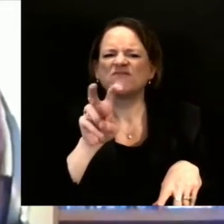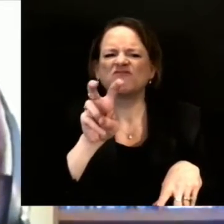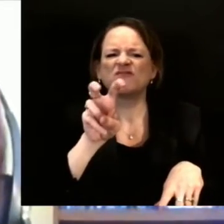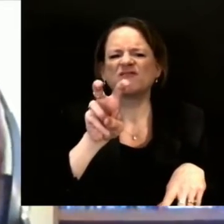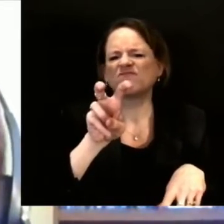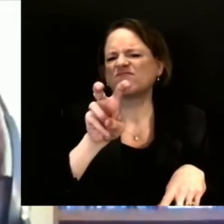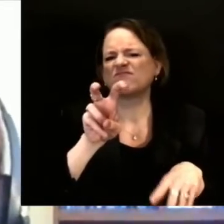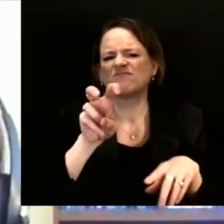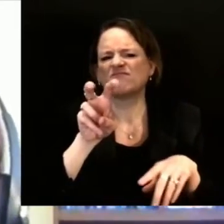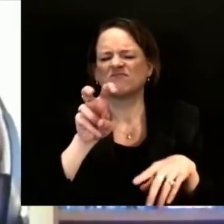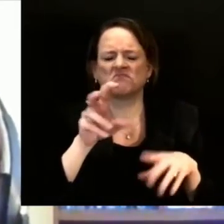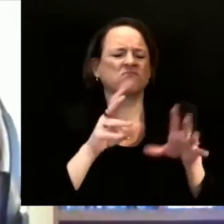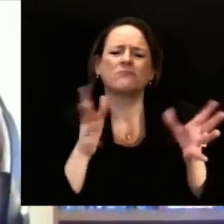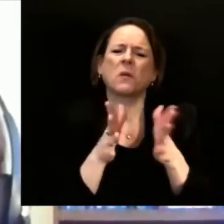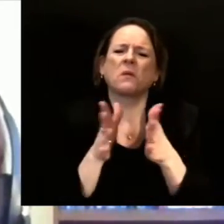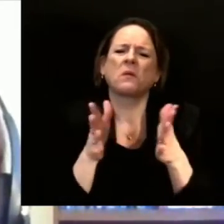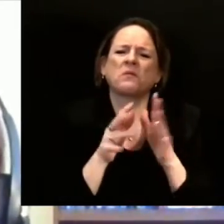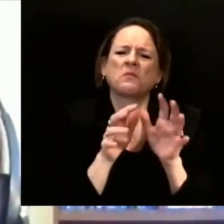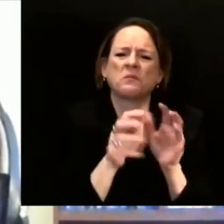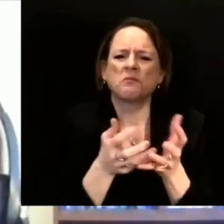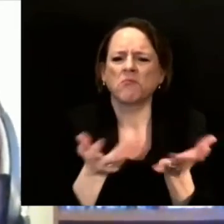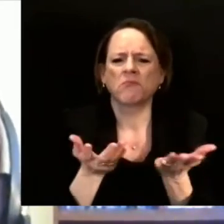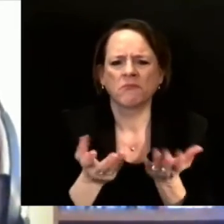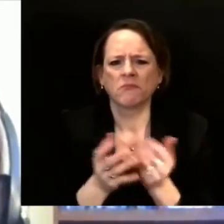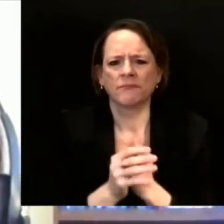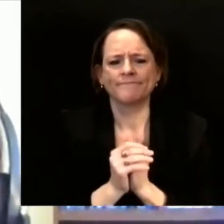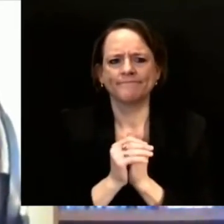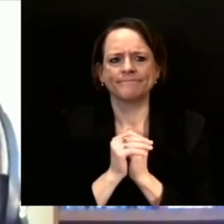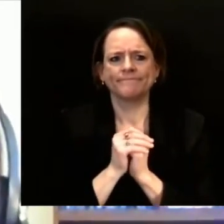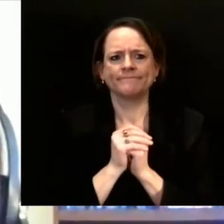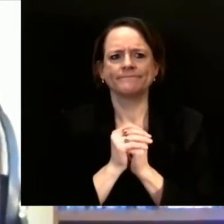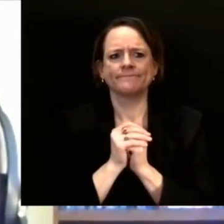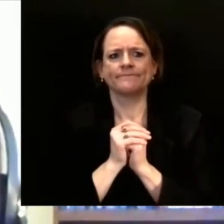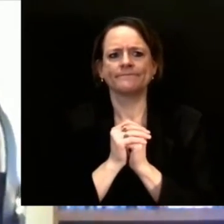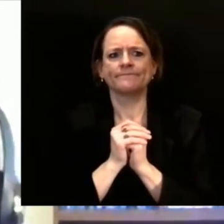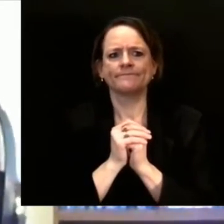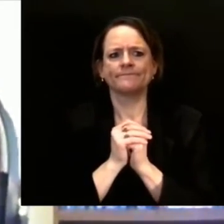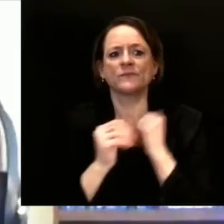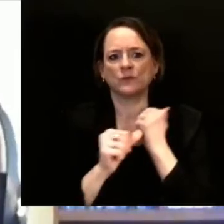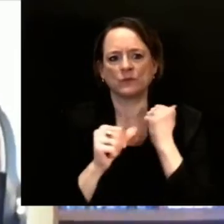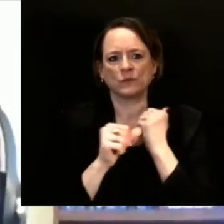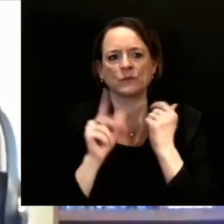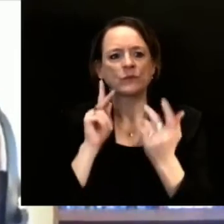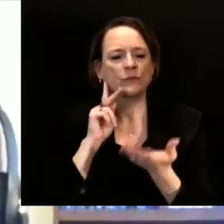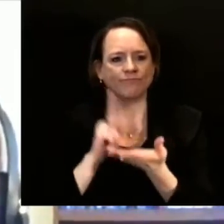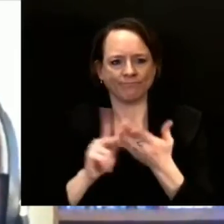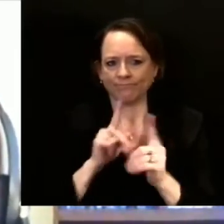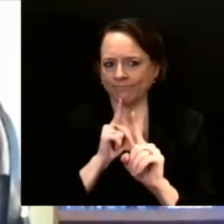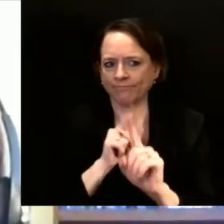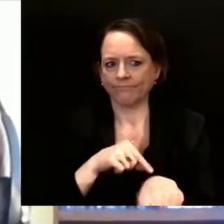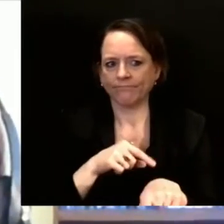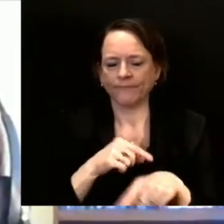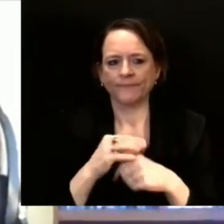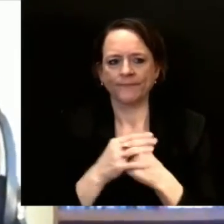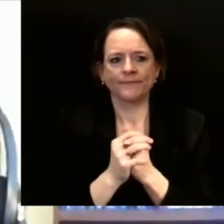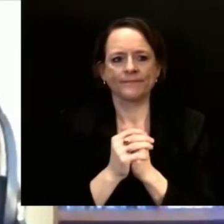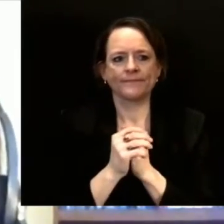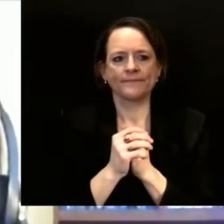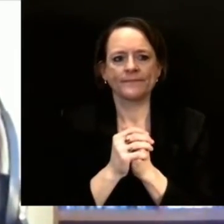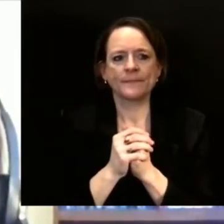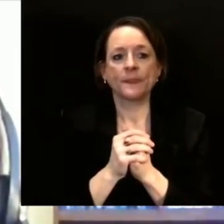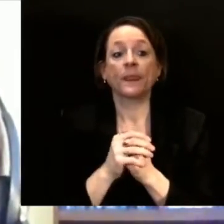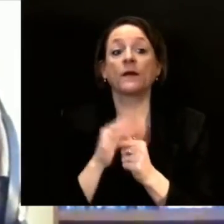risk has to do with mink to human and human to mink transmission and the risk of mutation as that